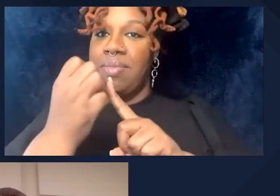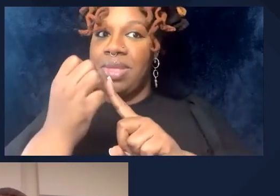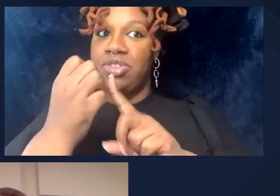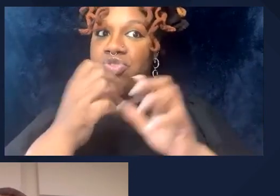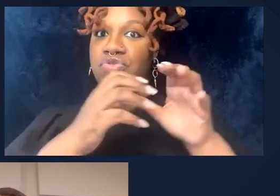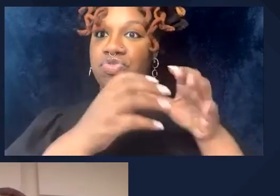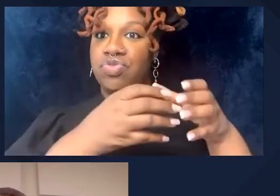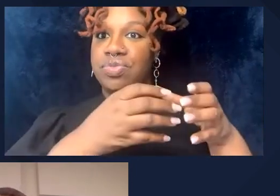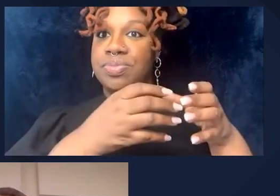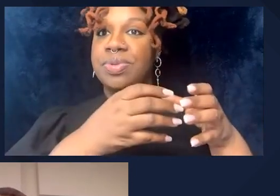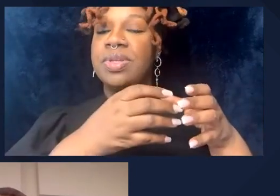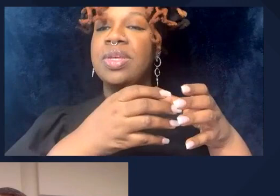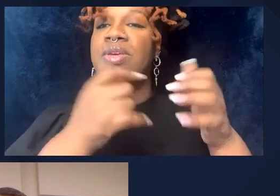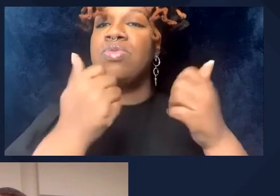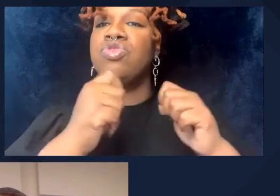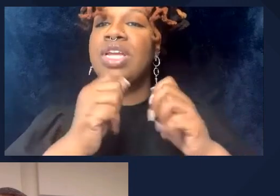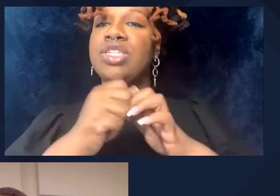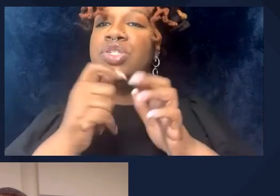sequencing of